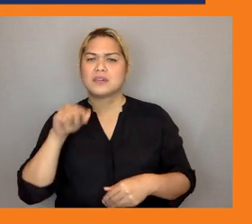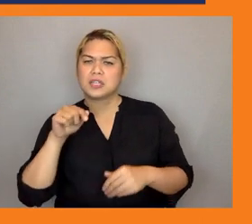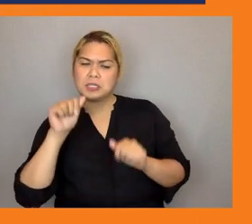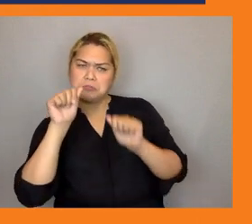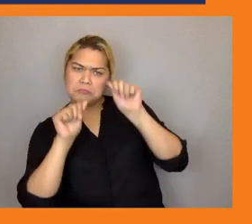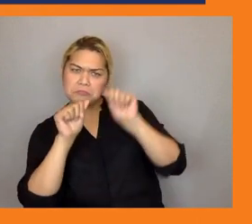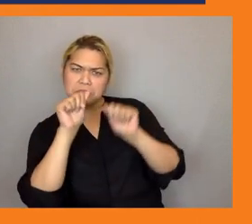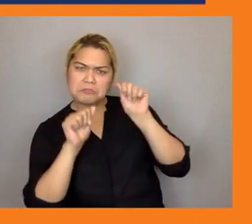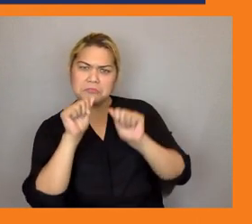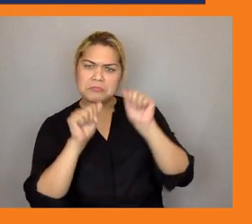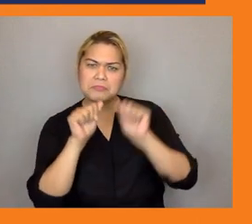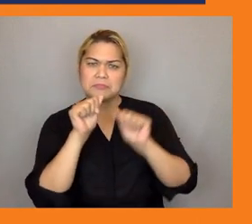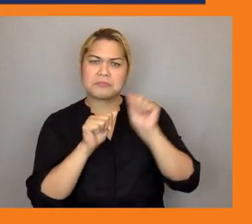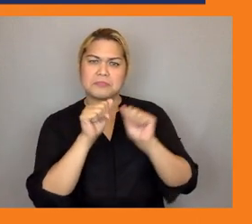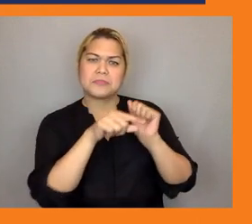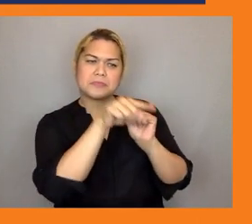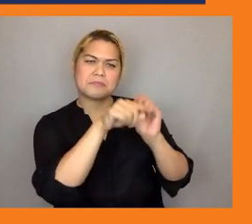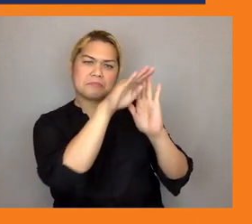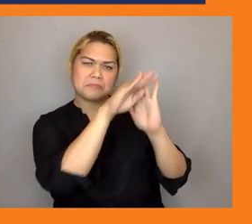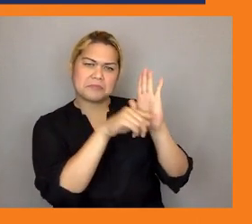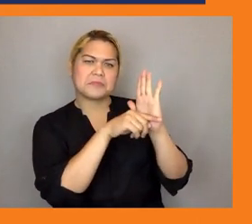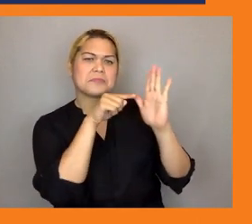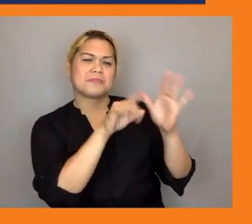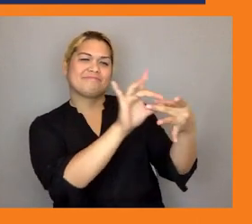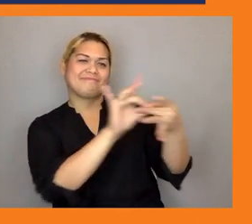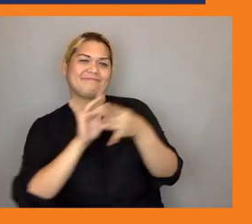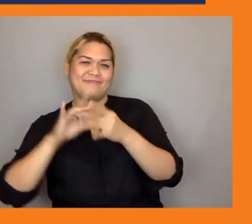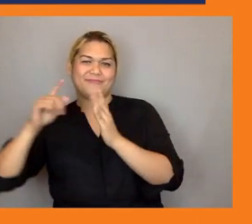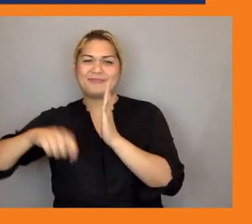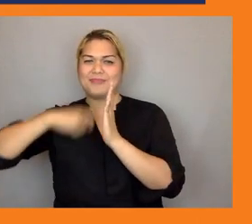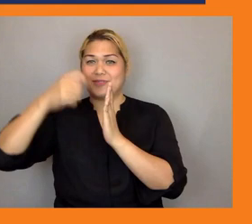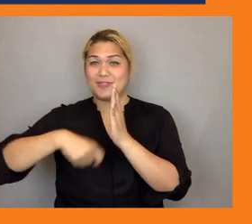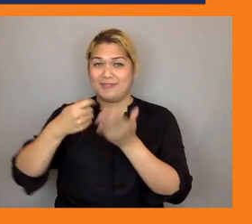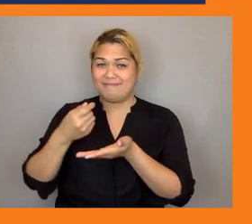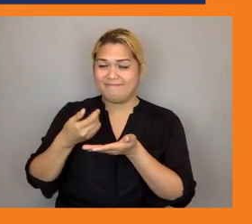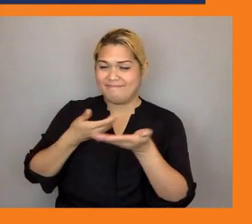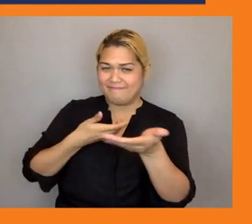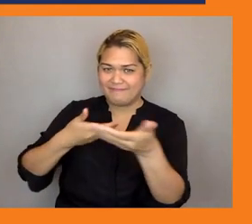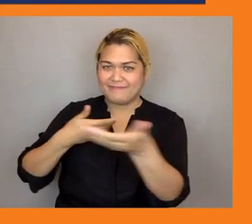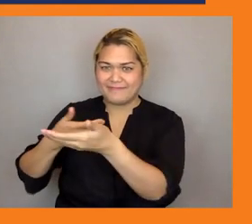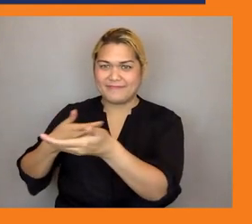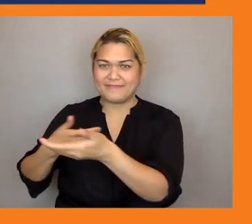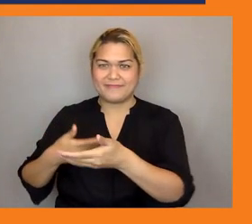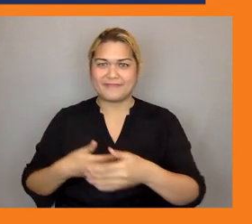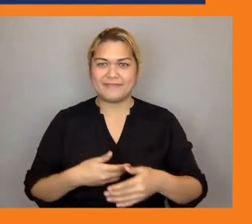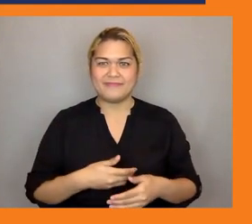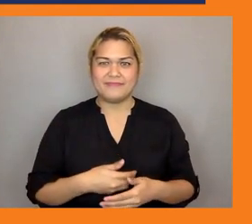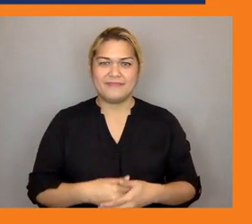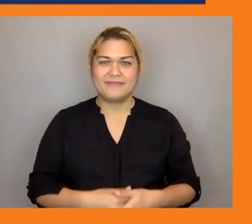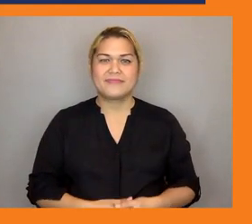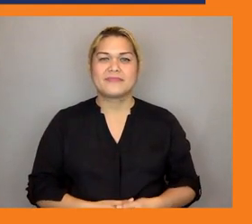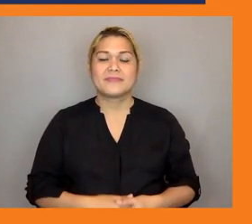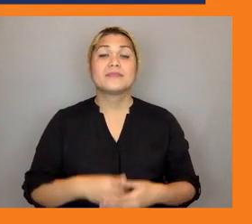and we've talked a lot about meaningful participation and heard some really good examples so i won't go on to that too much but